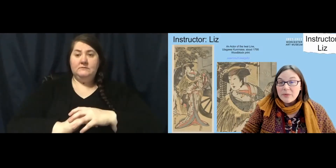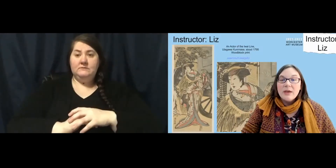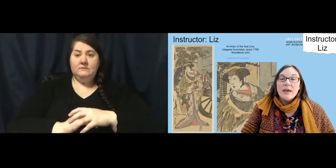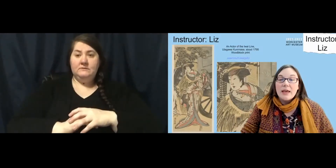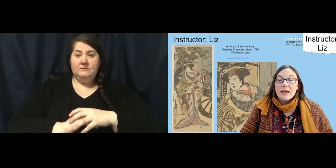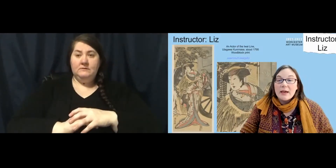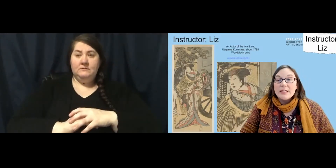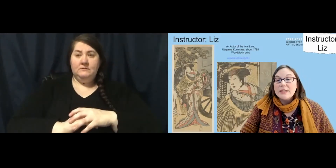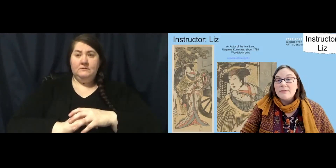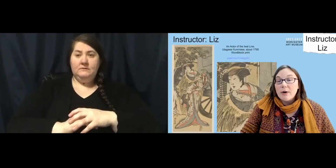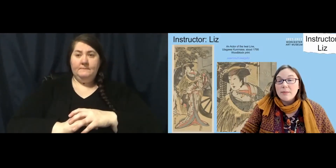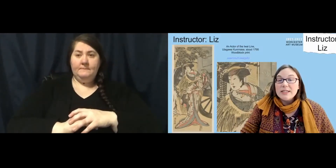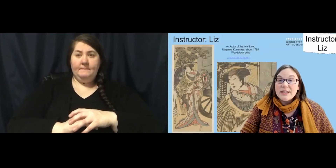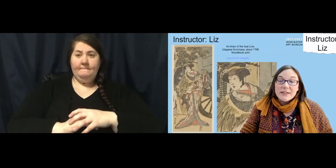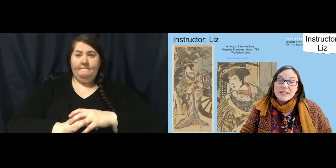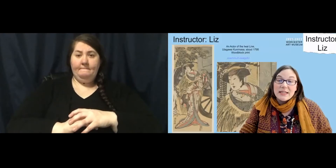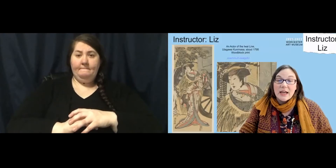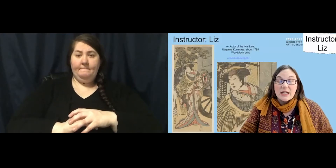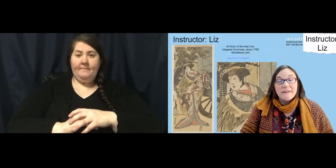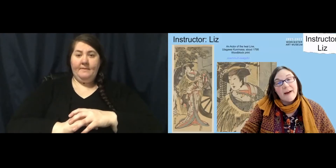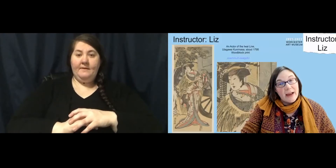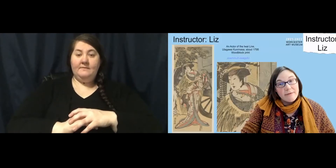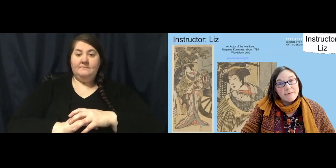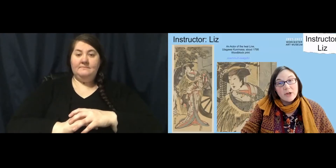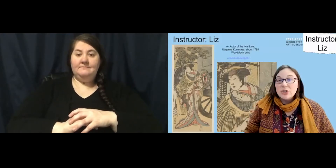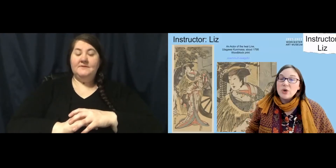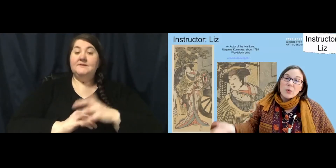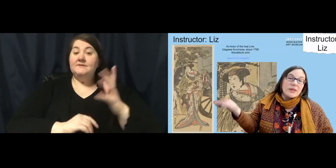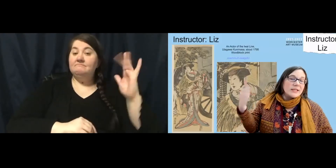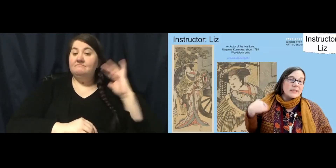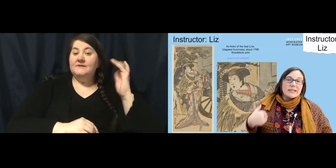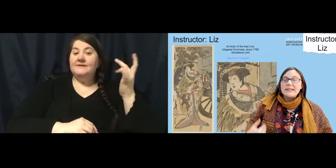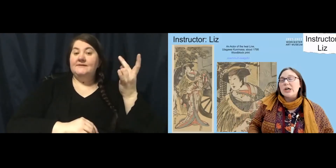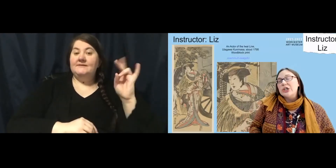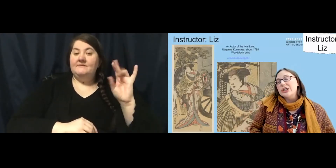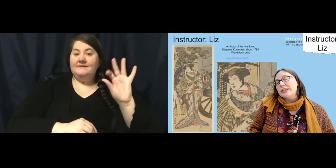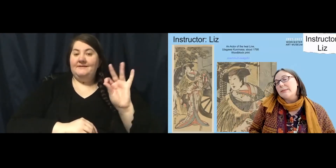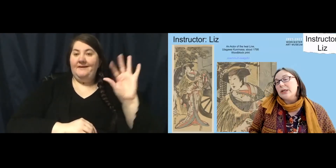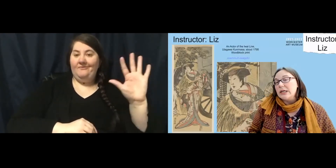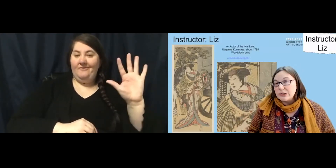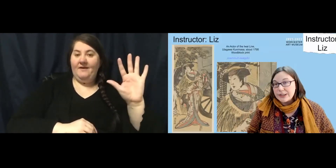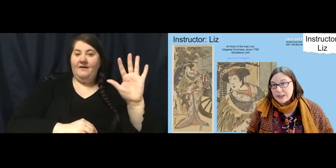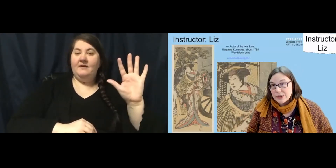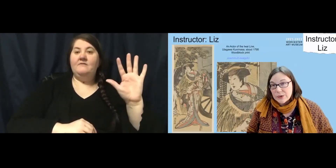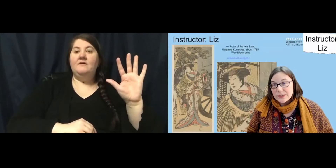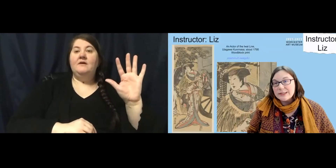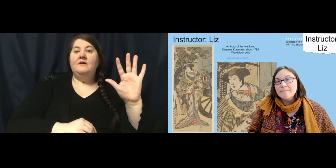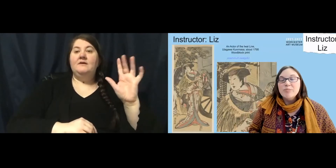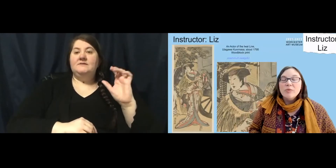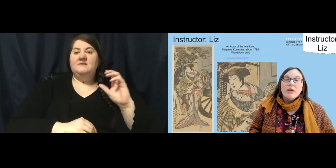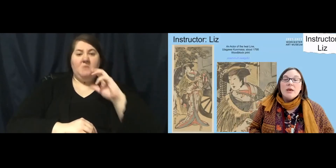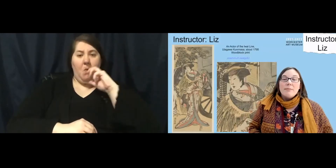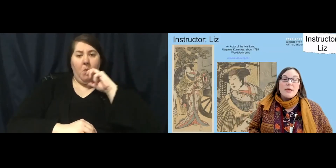and is from 1795. So this is a good couple hundred years old.